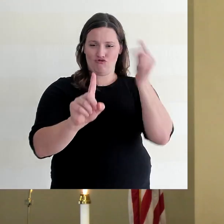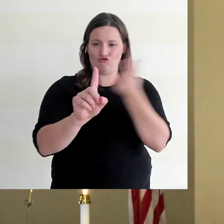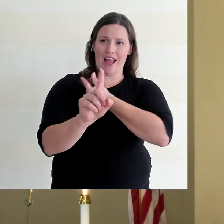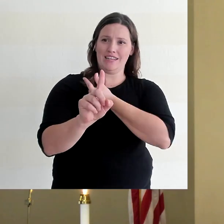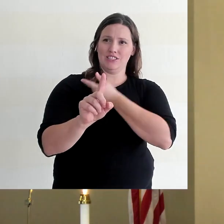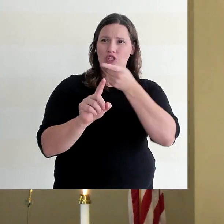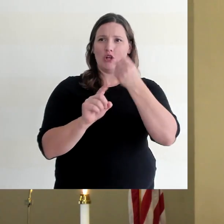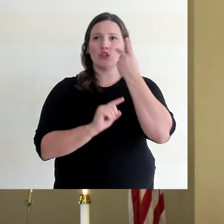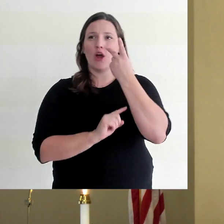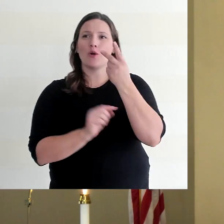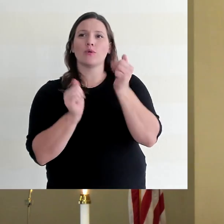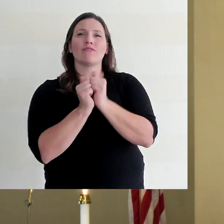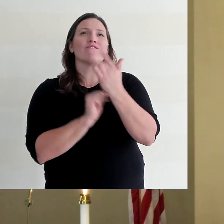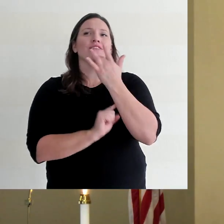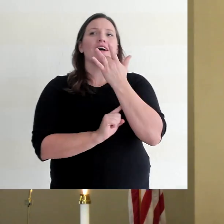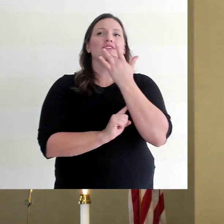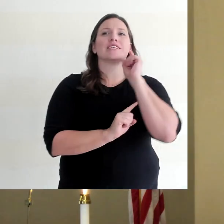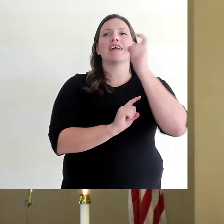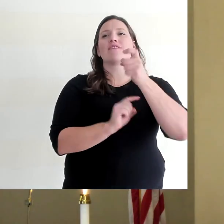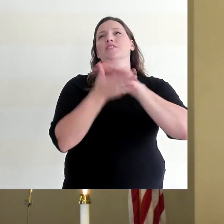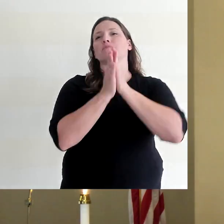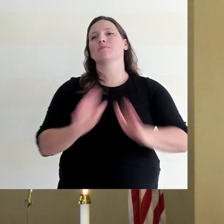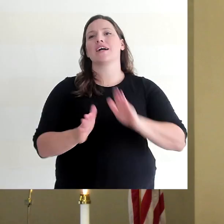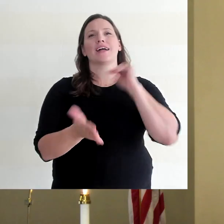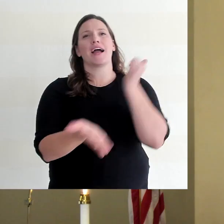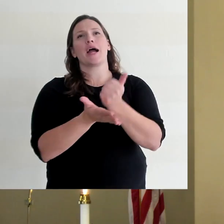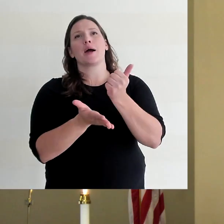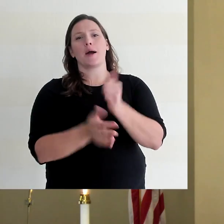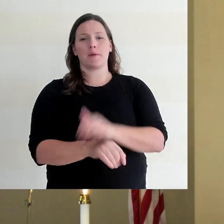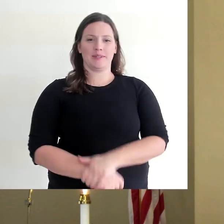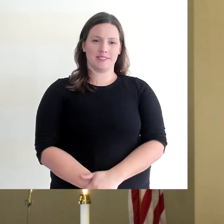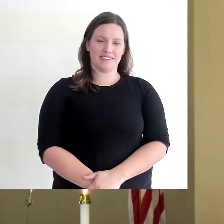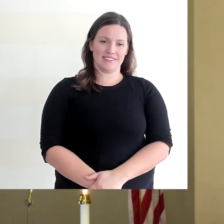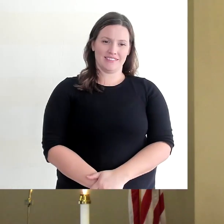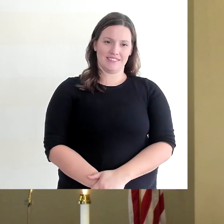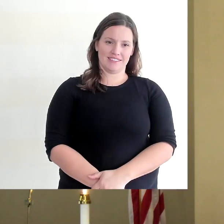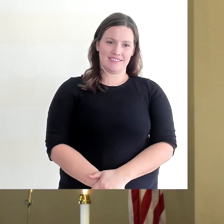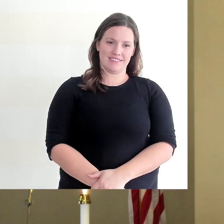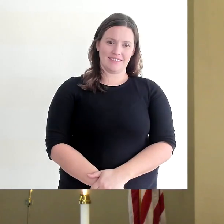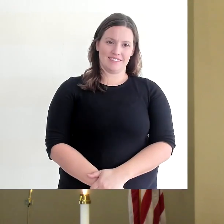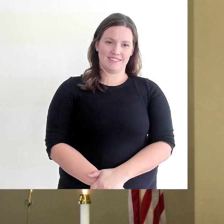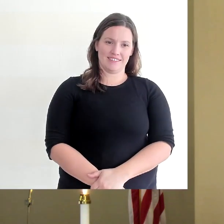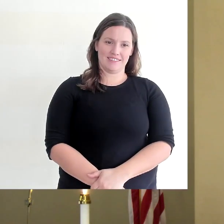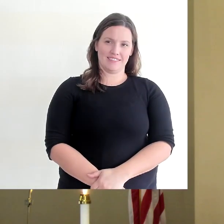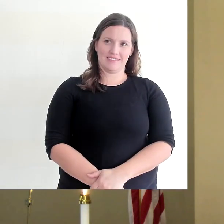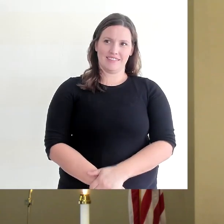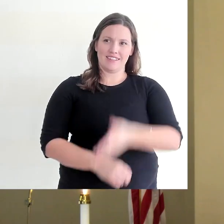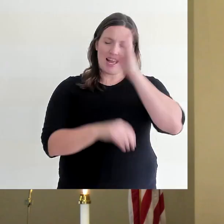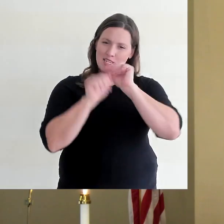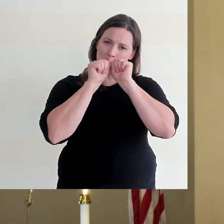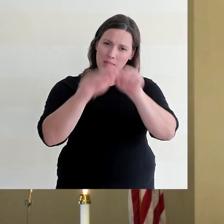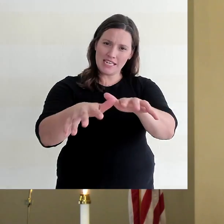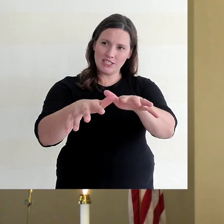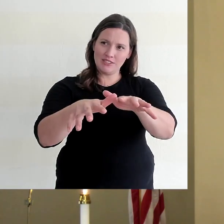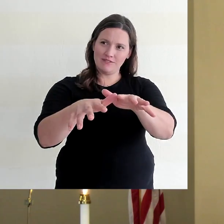upon you with favor and give you peace. Amen. God's blessings to you. Go out and